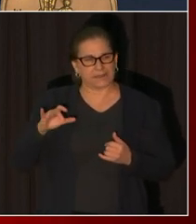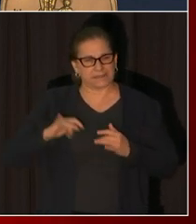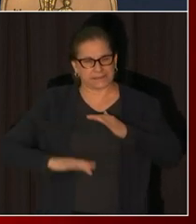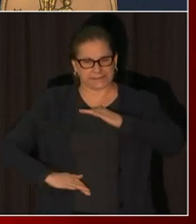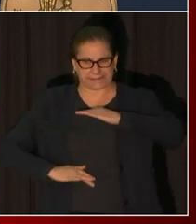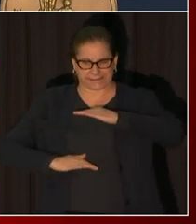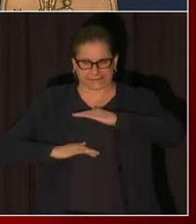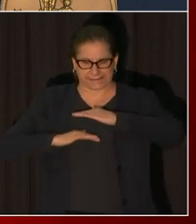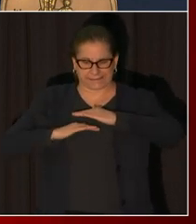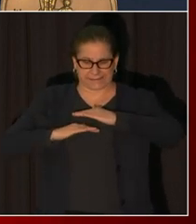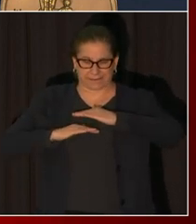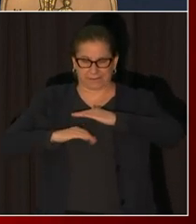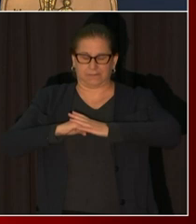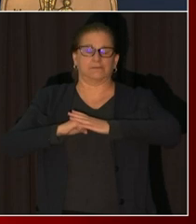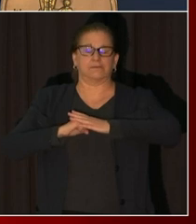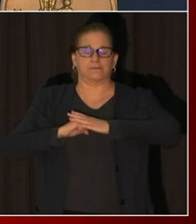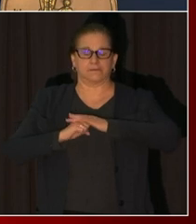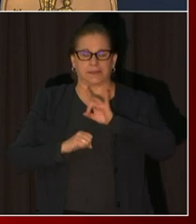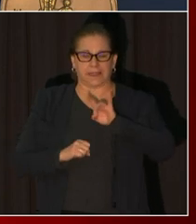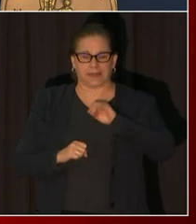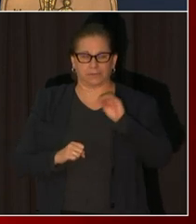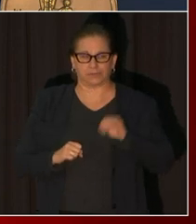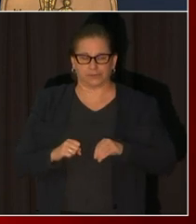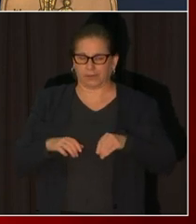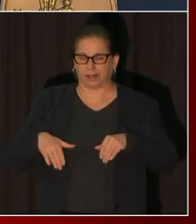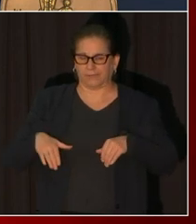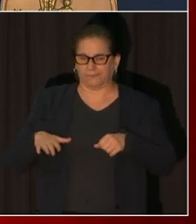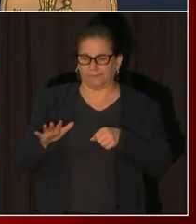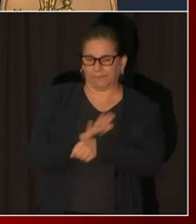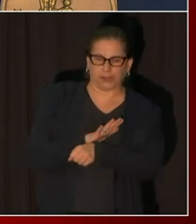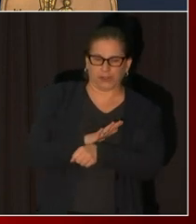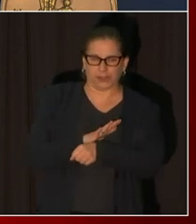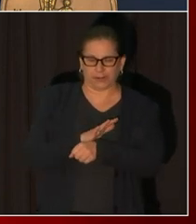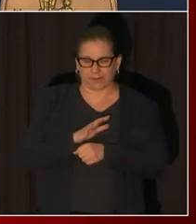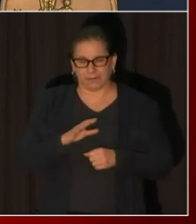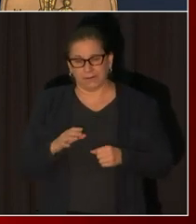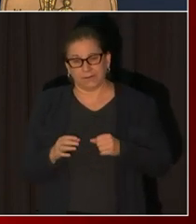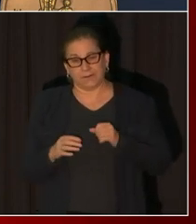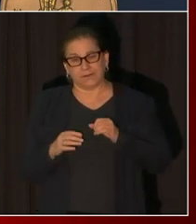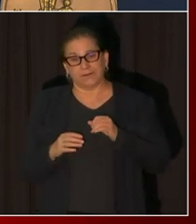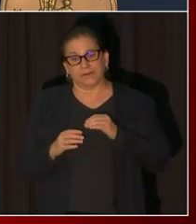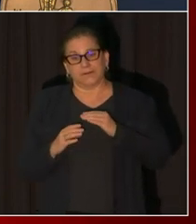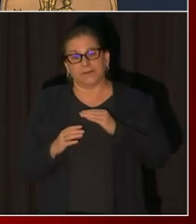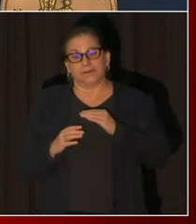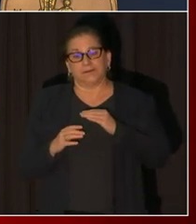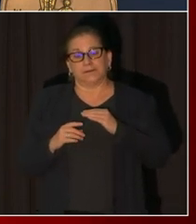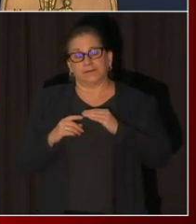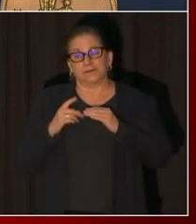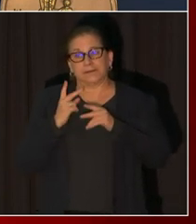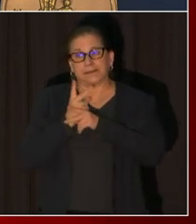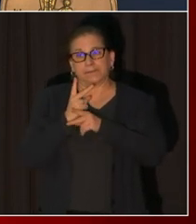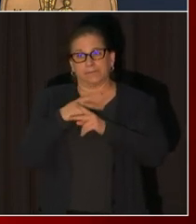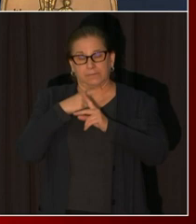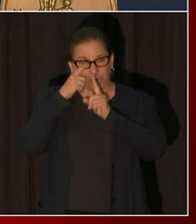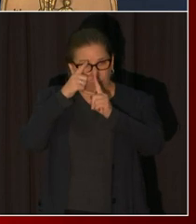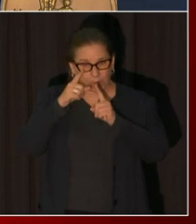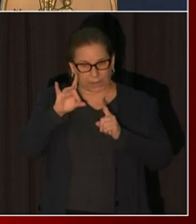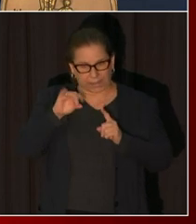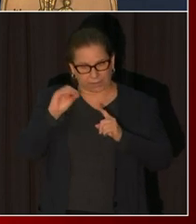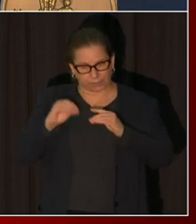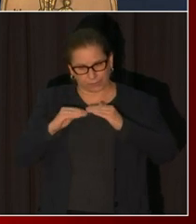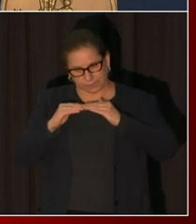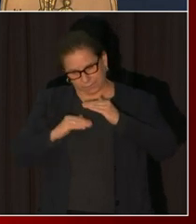that we are below the 80 percent mark for a number of days. Finally we are